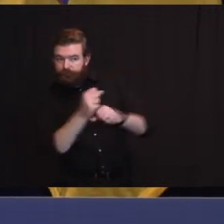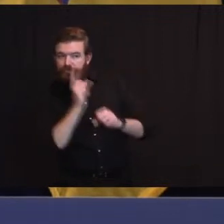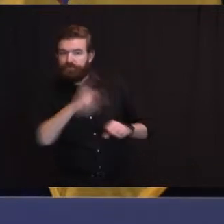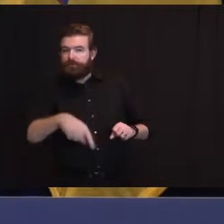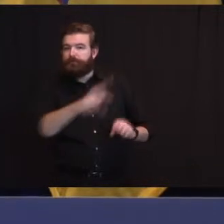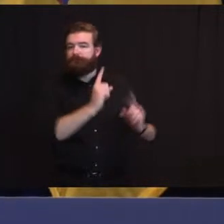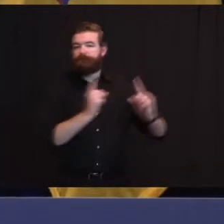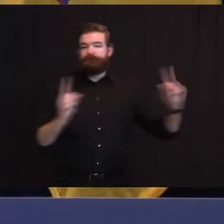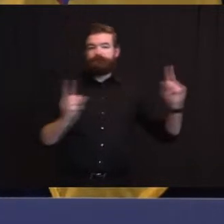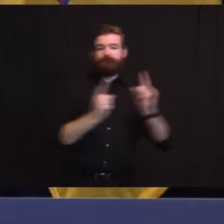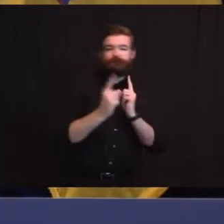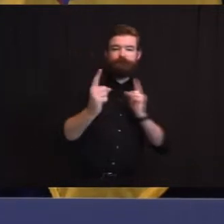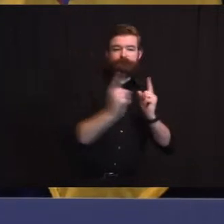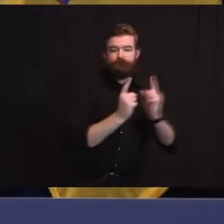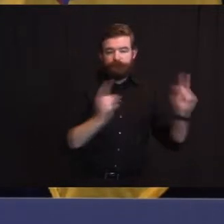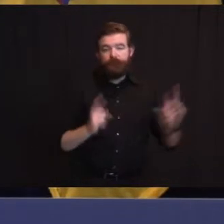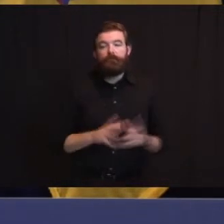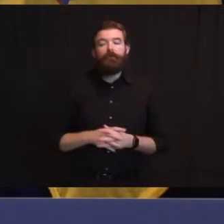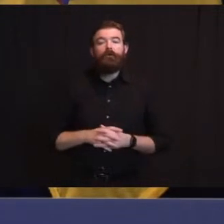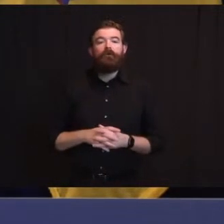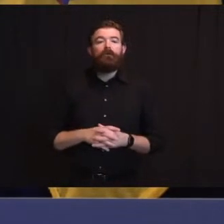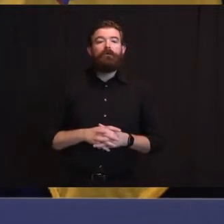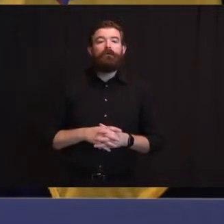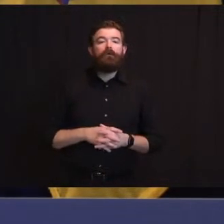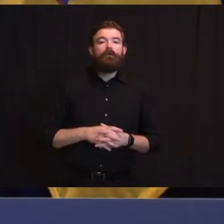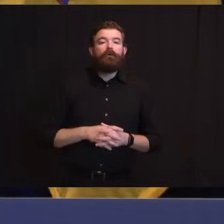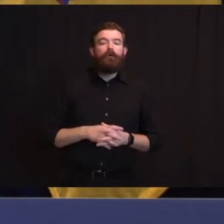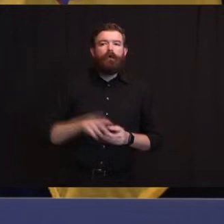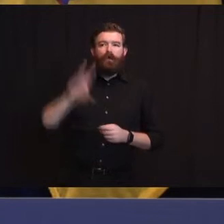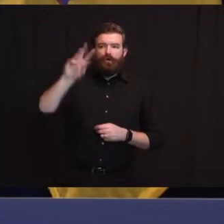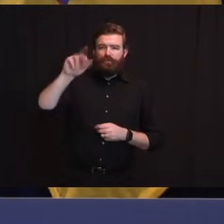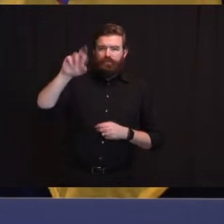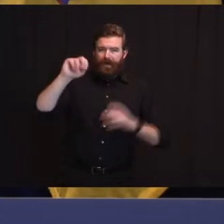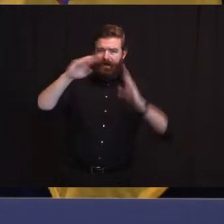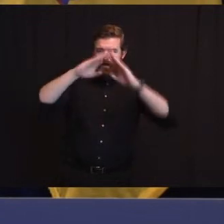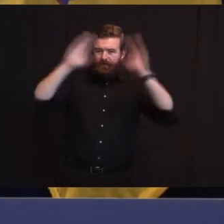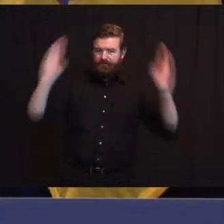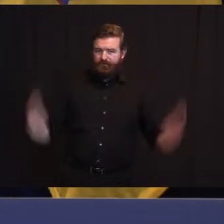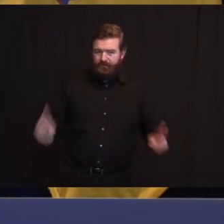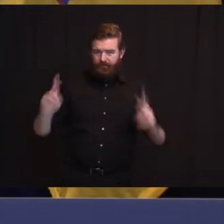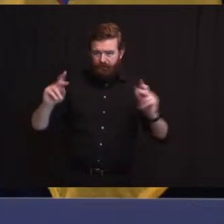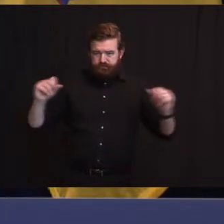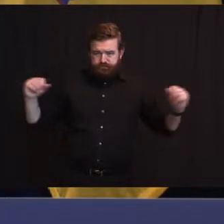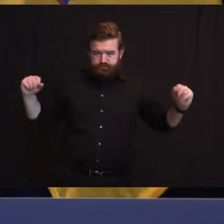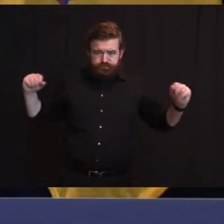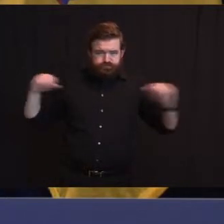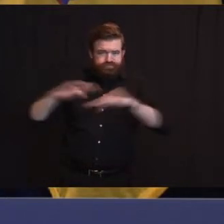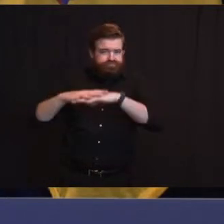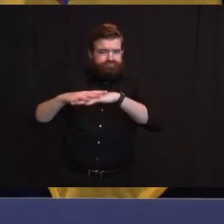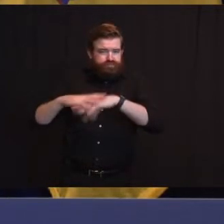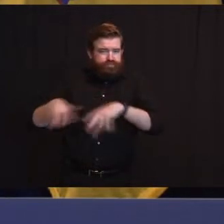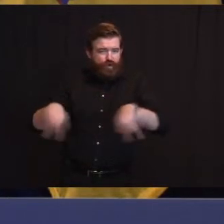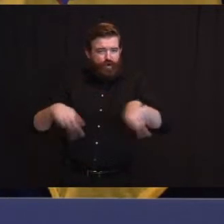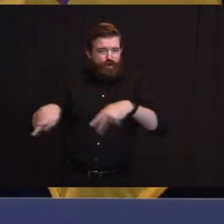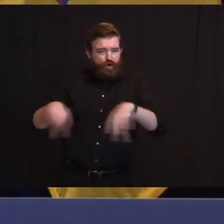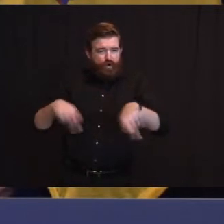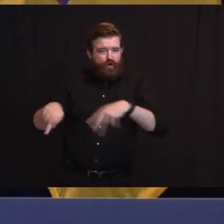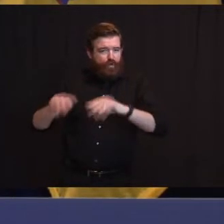of the bullpen for this one. 200 people in close quarters indoors, presumably not wearing masks,